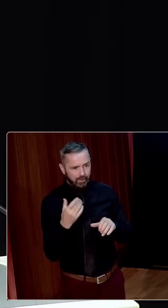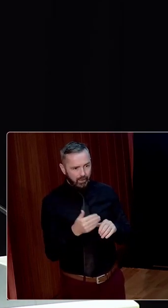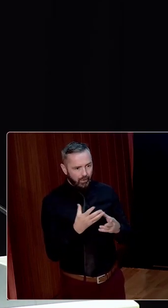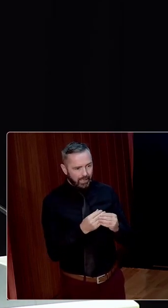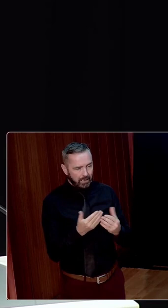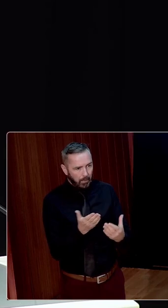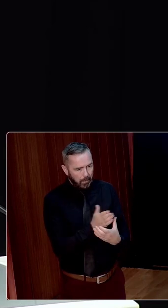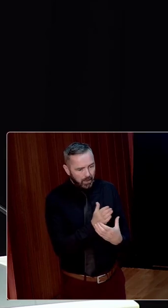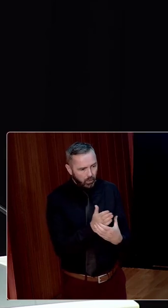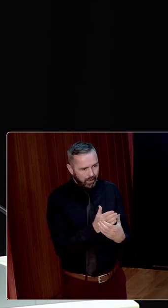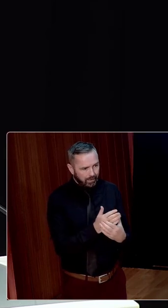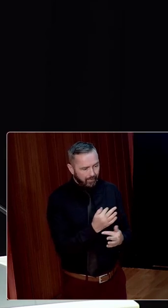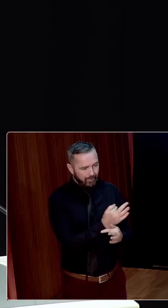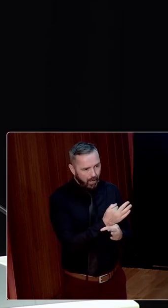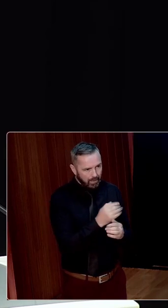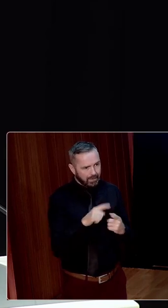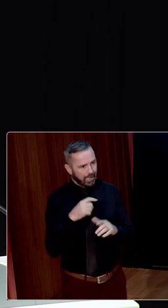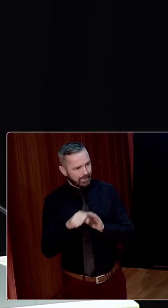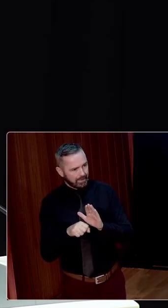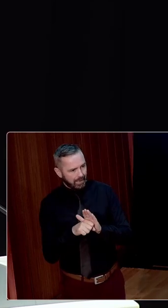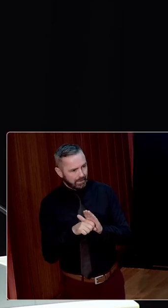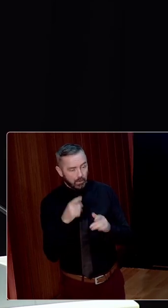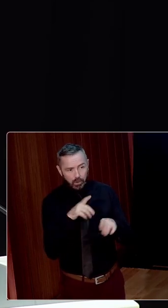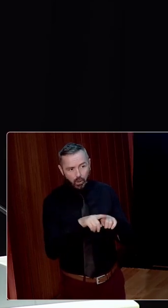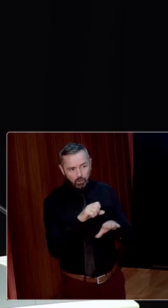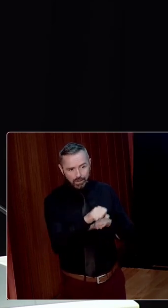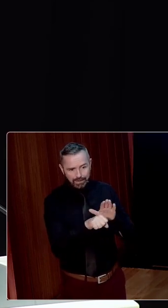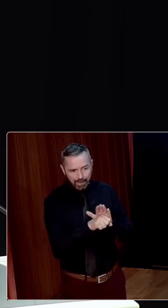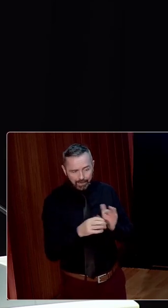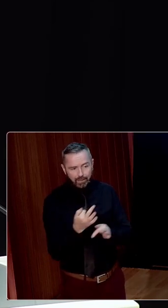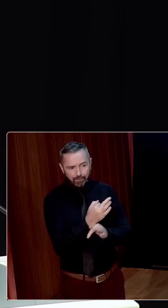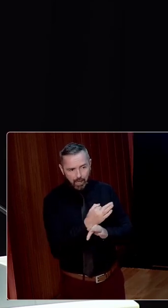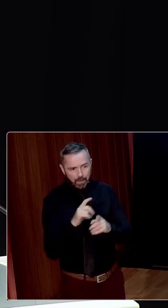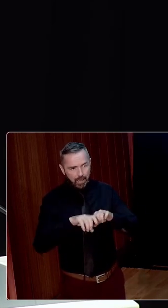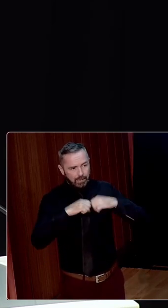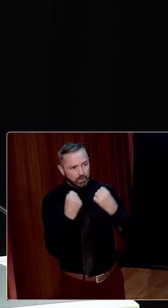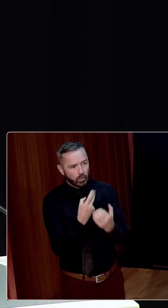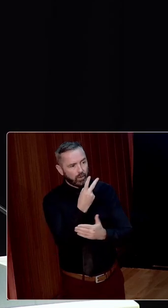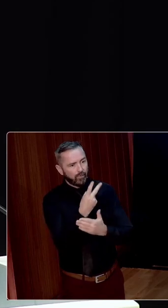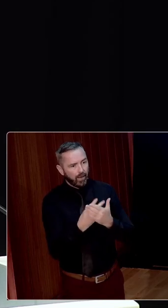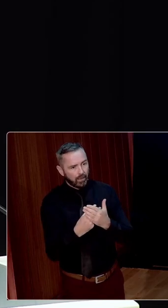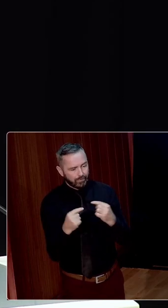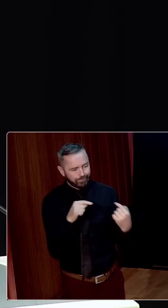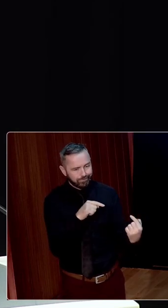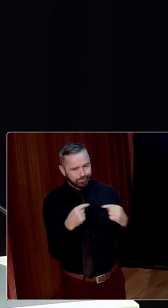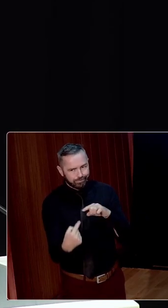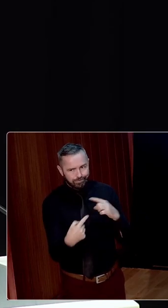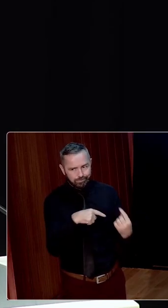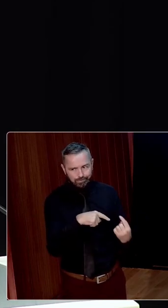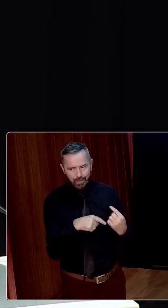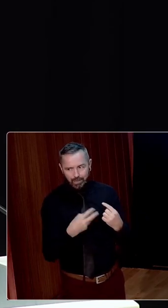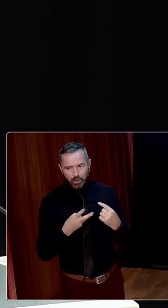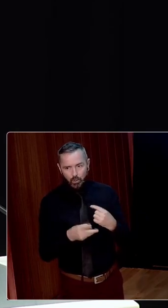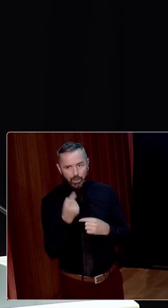the state, but they're also sites of encounters between states, families and social values. I think the way in which we